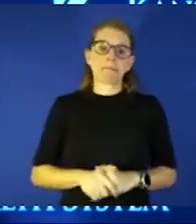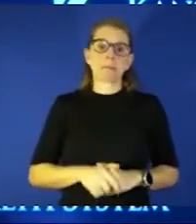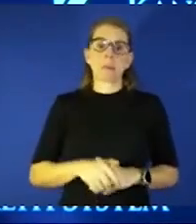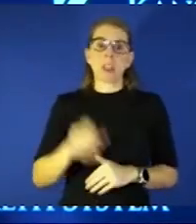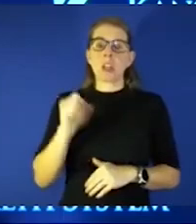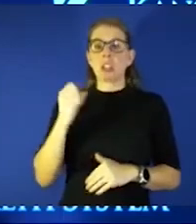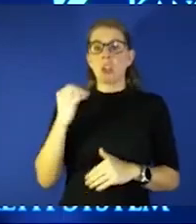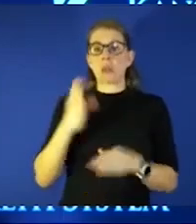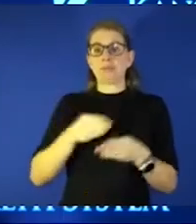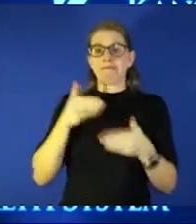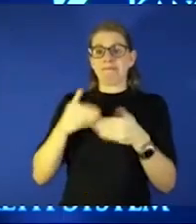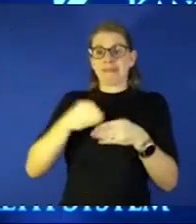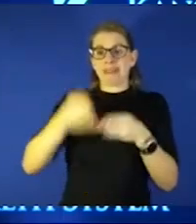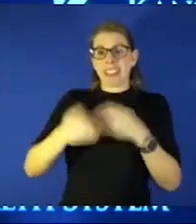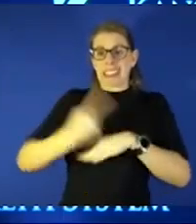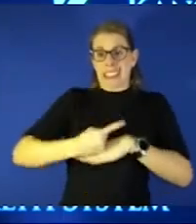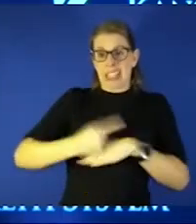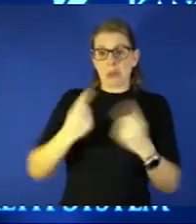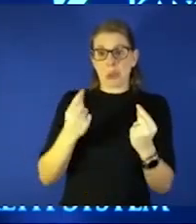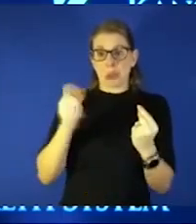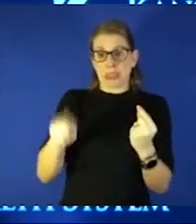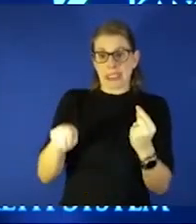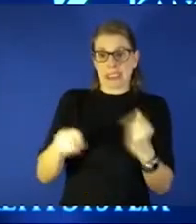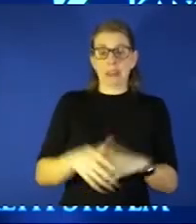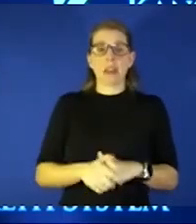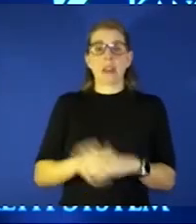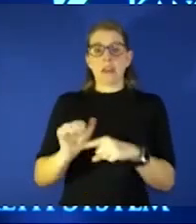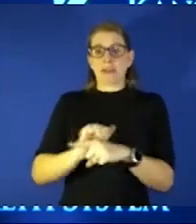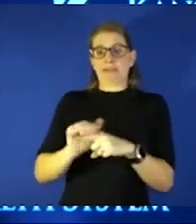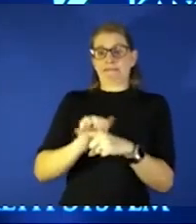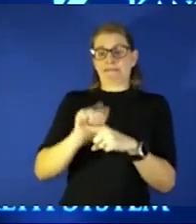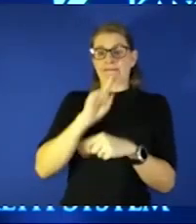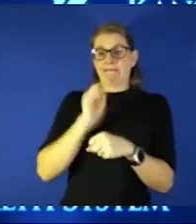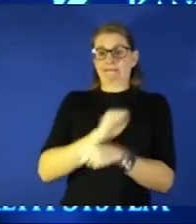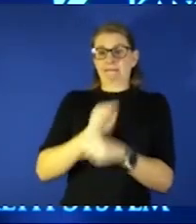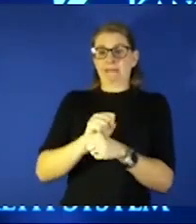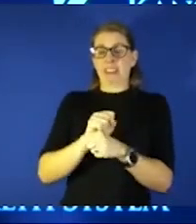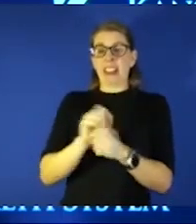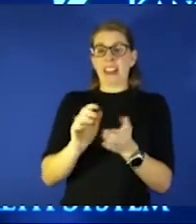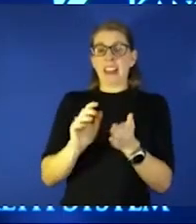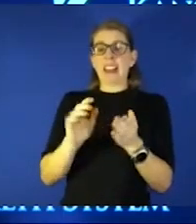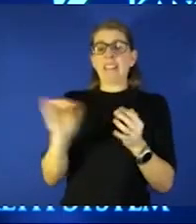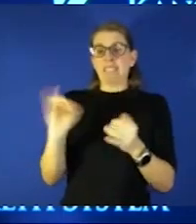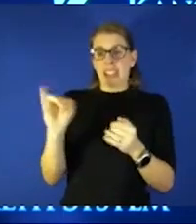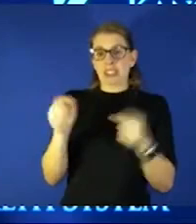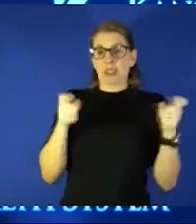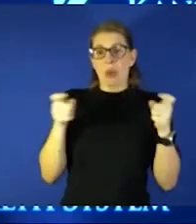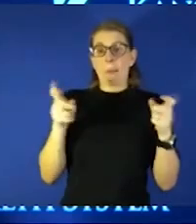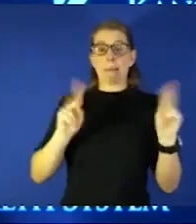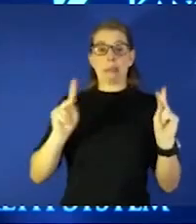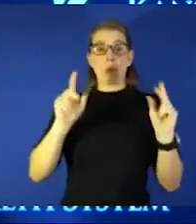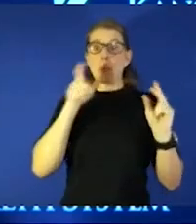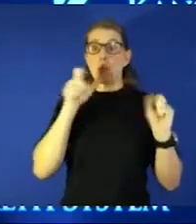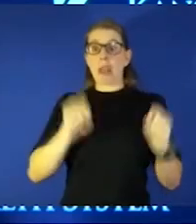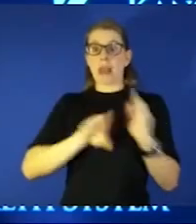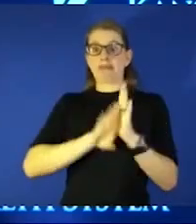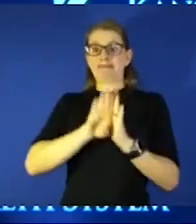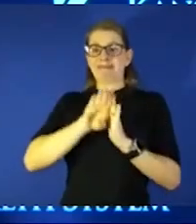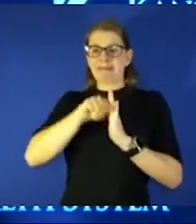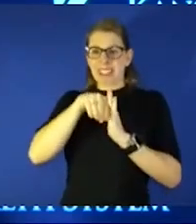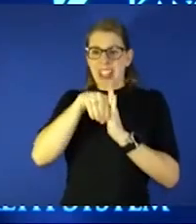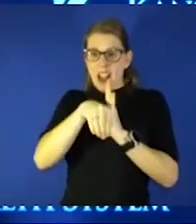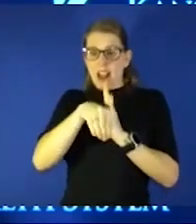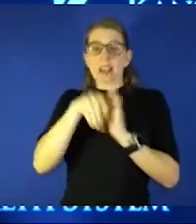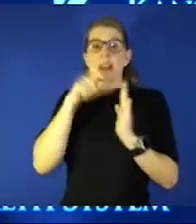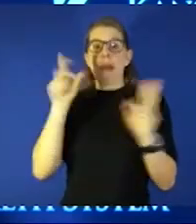what you need to do is you got to practice really good infection control and the people who can bend the curve are not the people in this